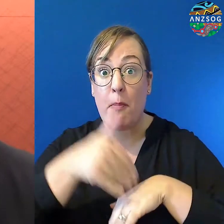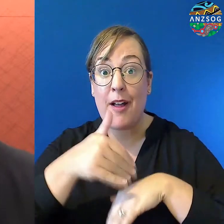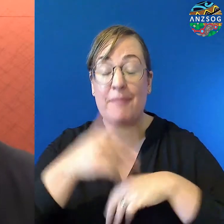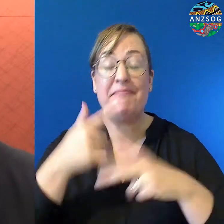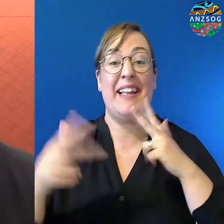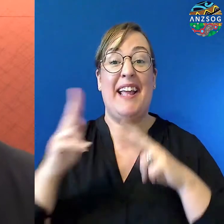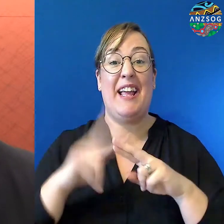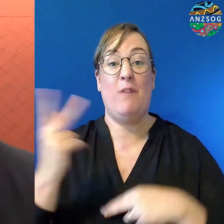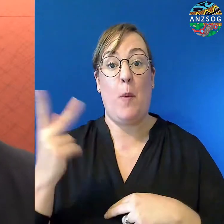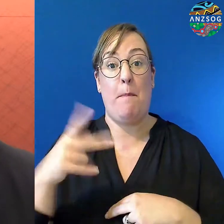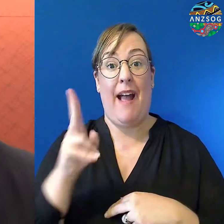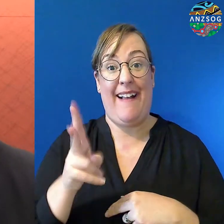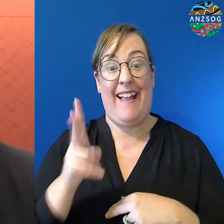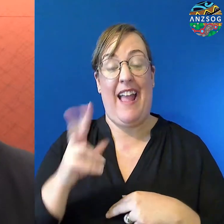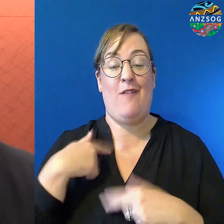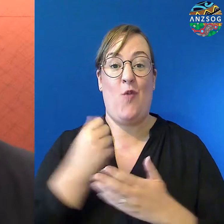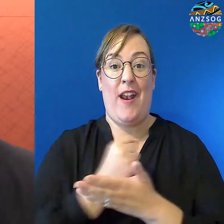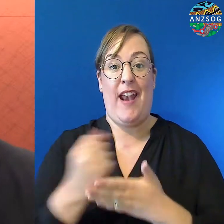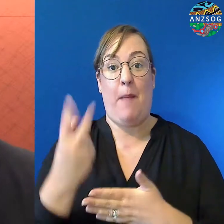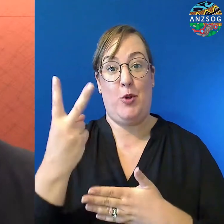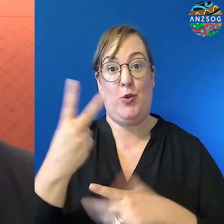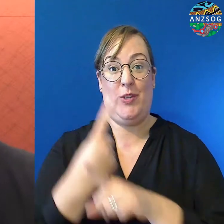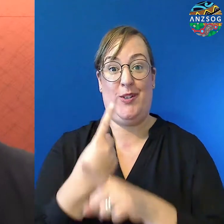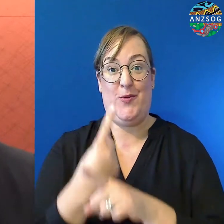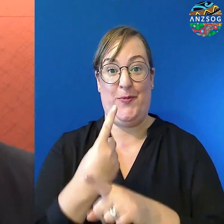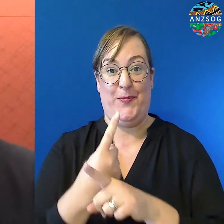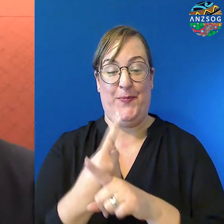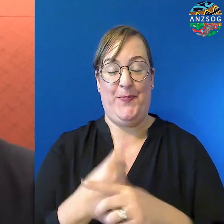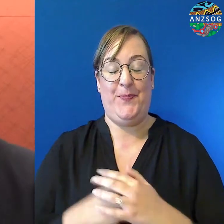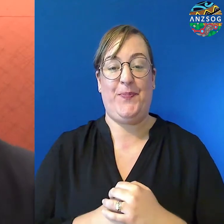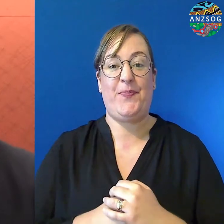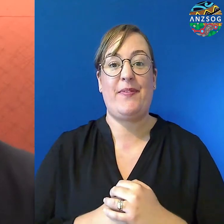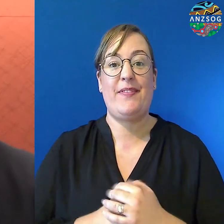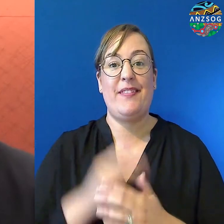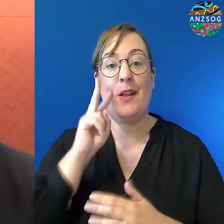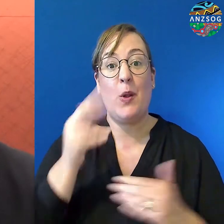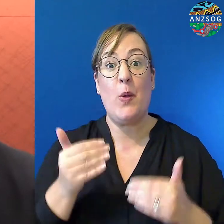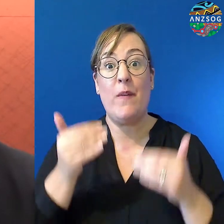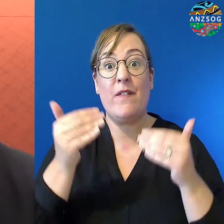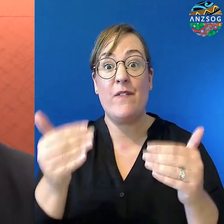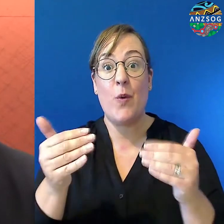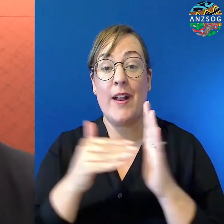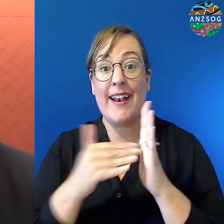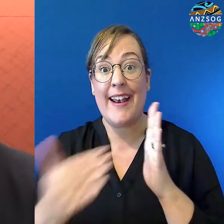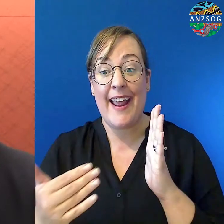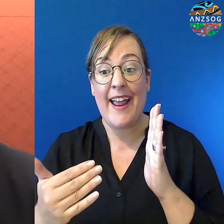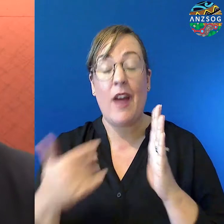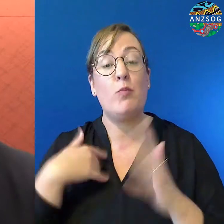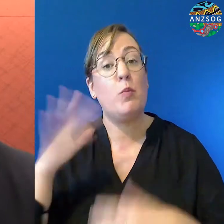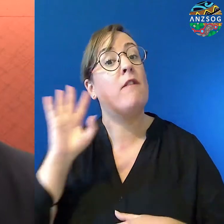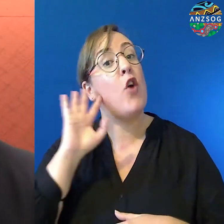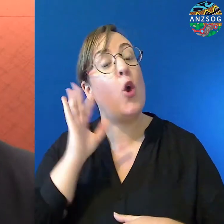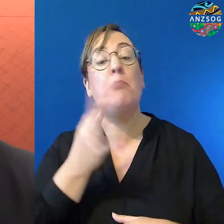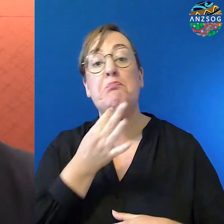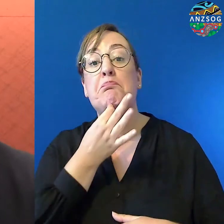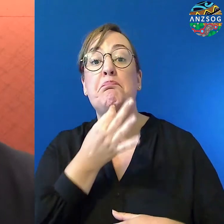joined us for this discussion and one that really looking forward to as well now that we've heard a little bit about